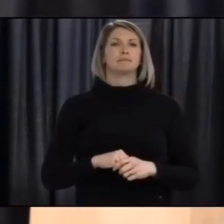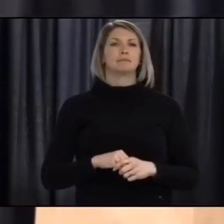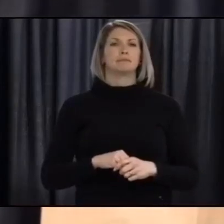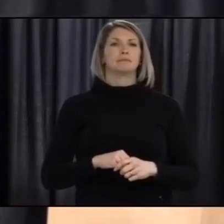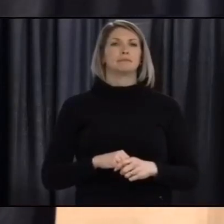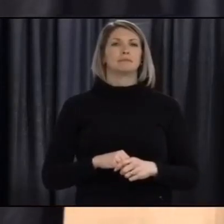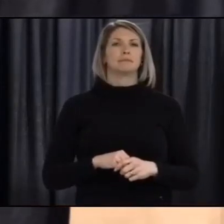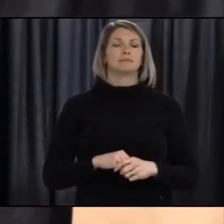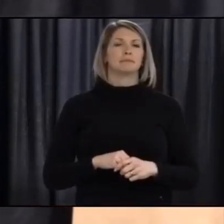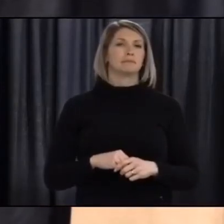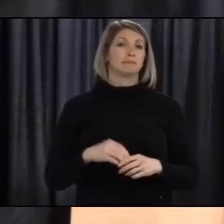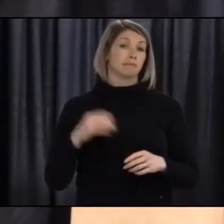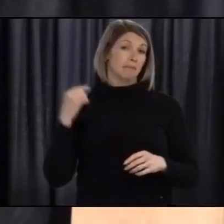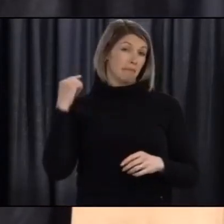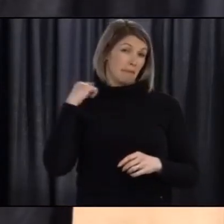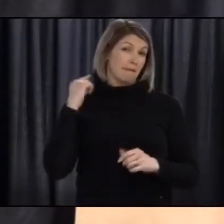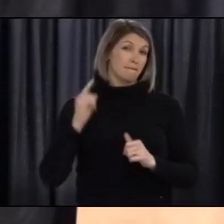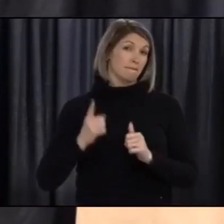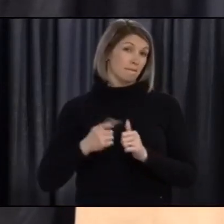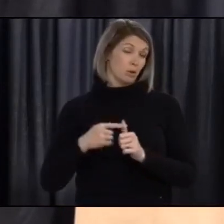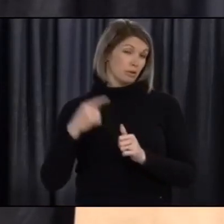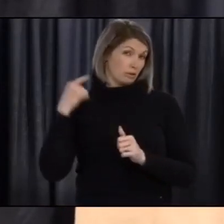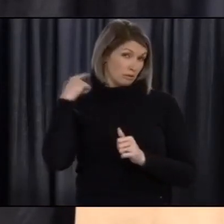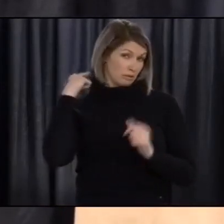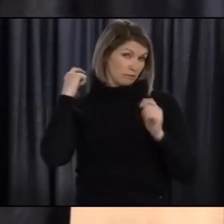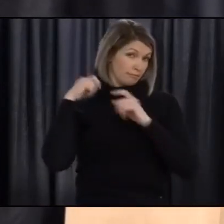Next, untie the bottom strings first.